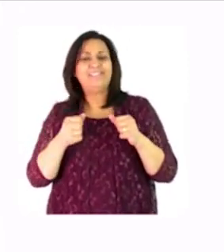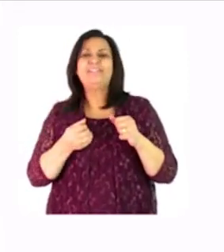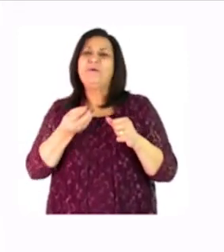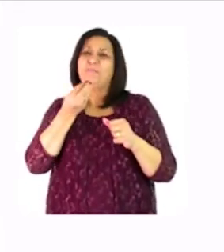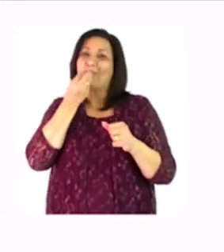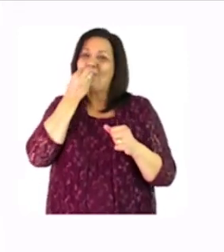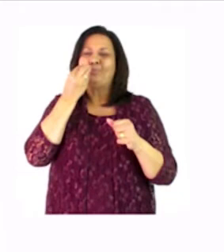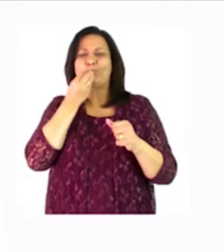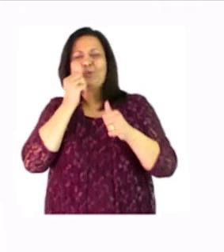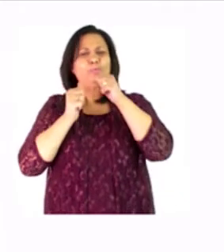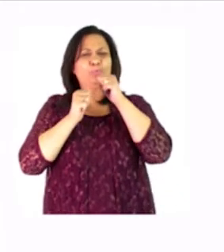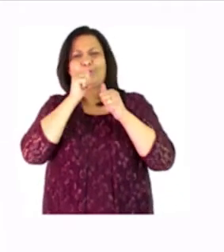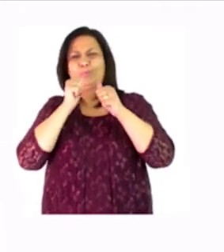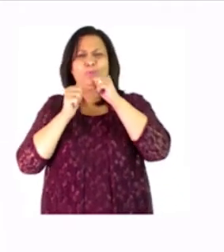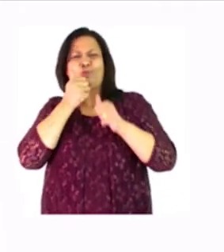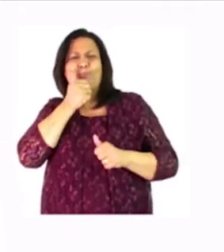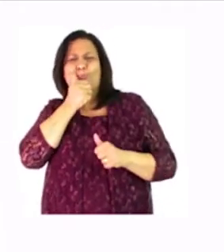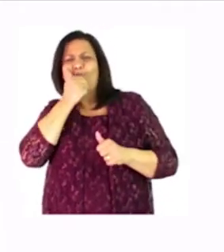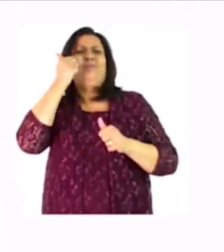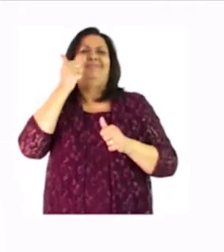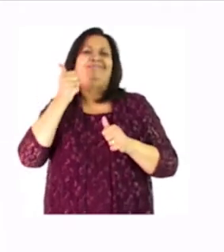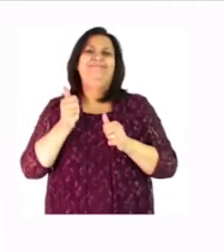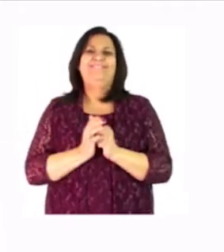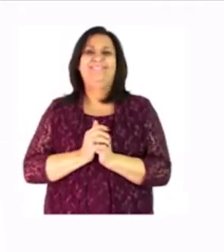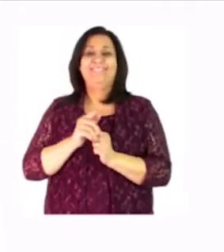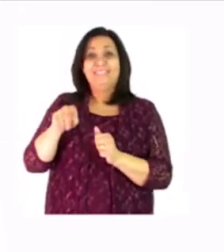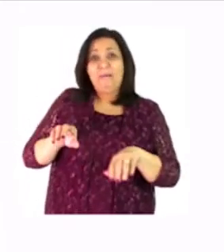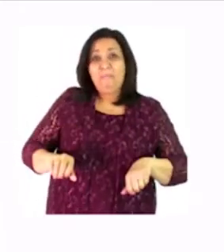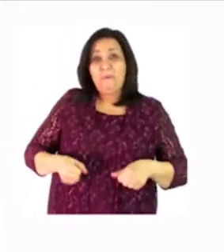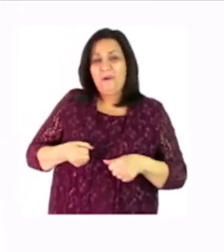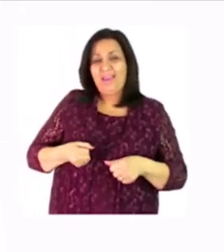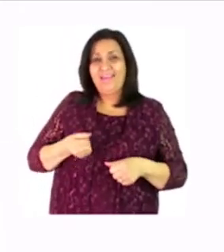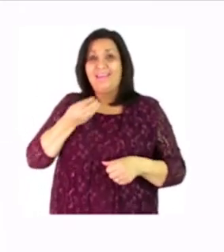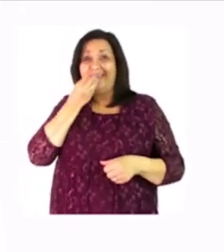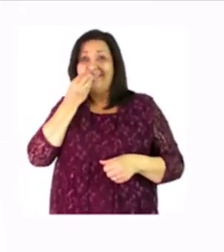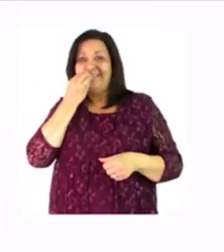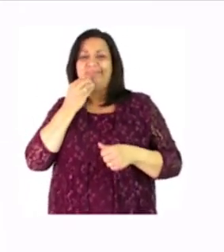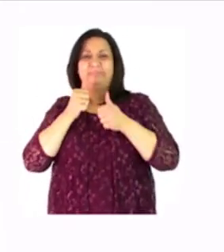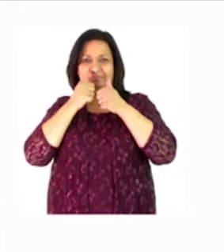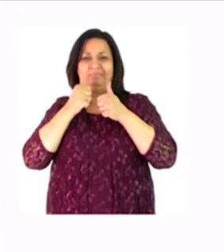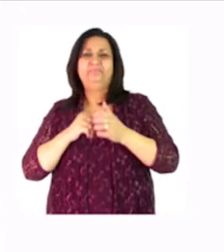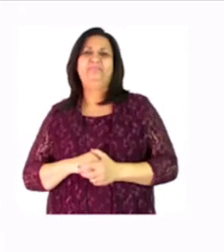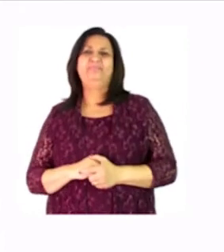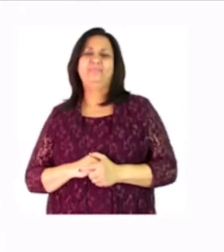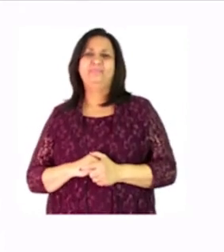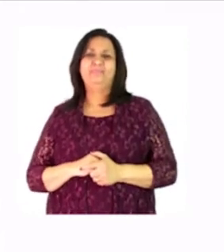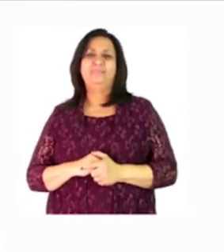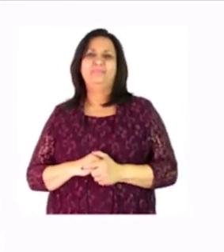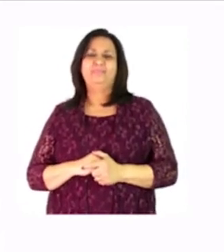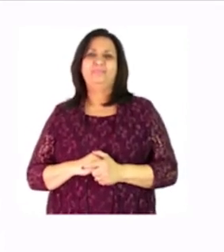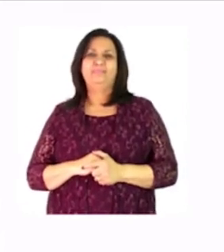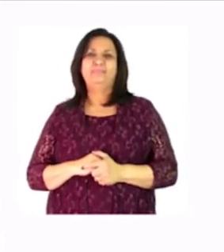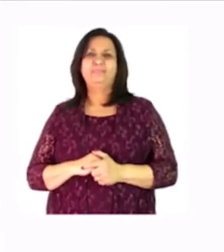to eat the cookies and there is a little boy eating the cookies so let's go back to the